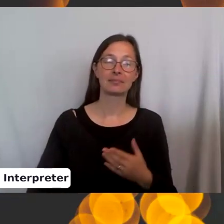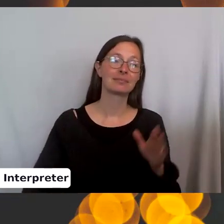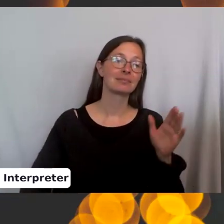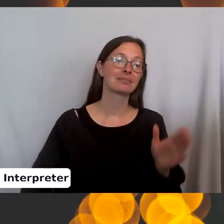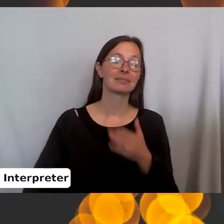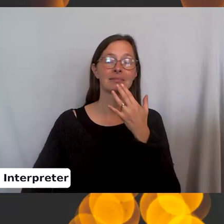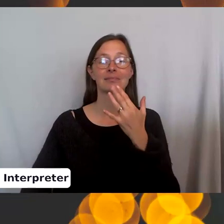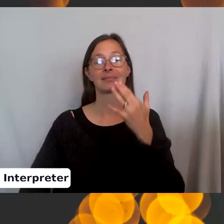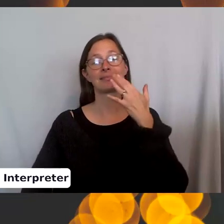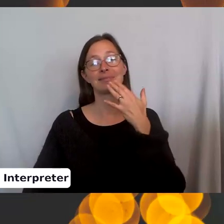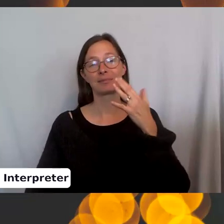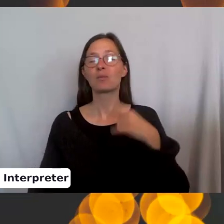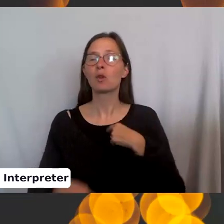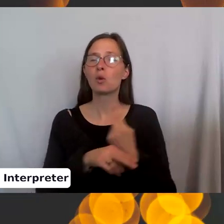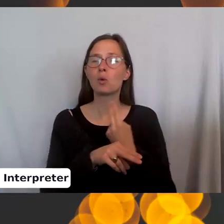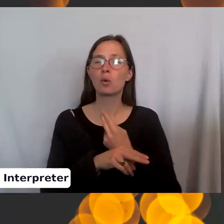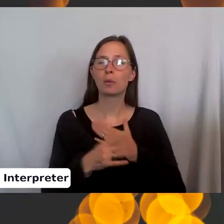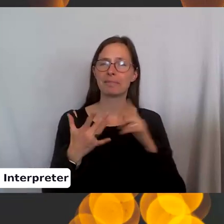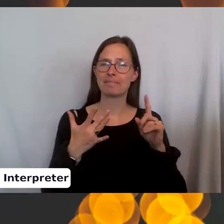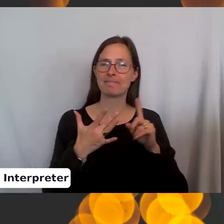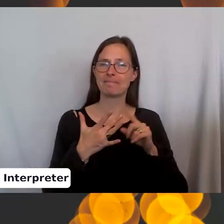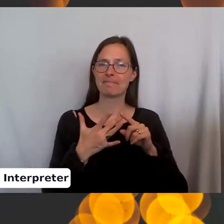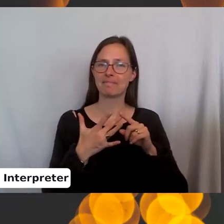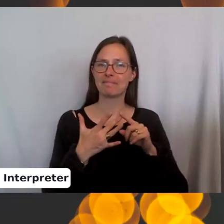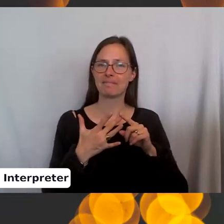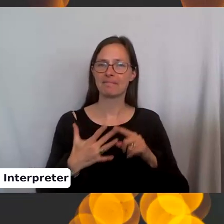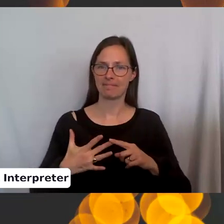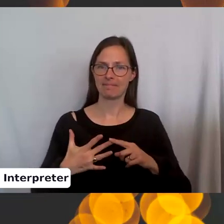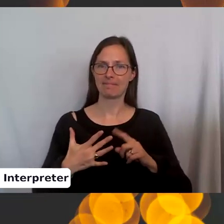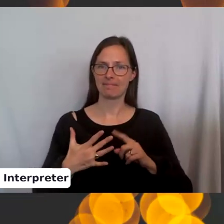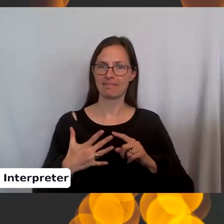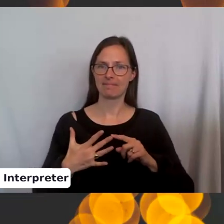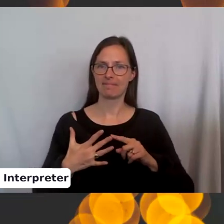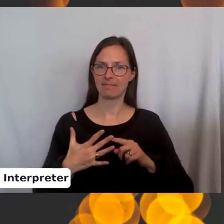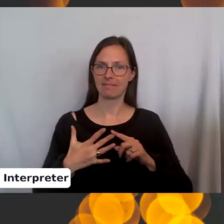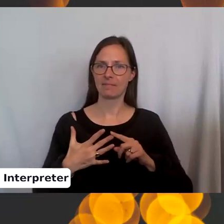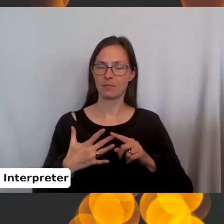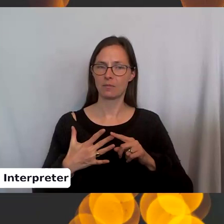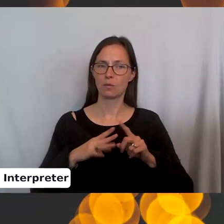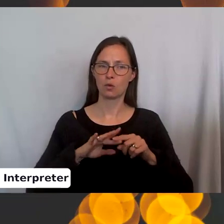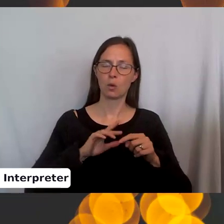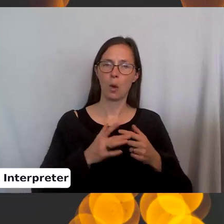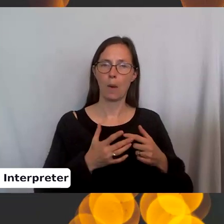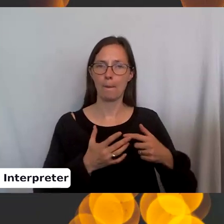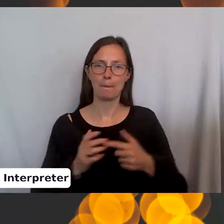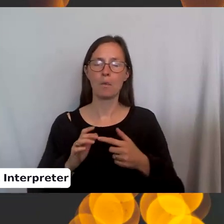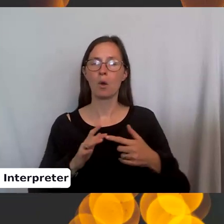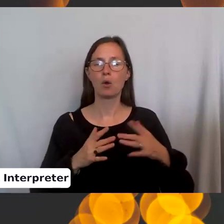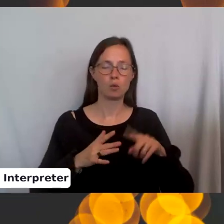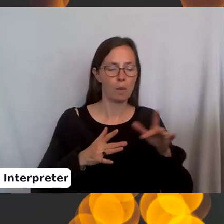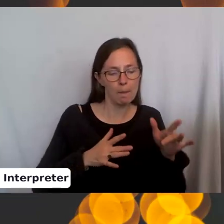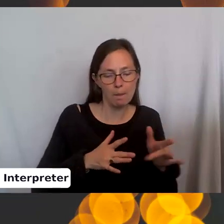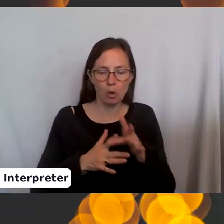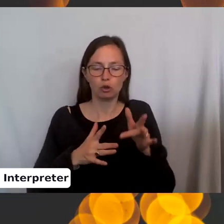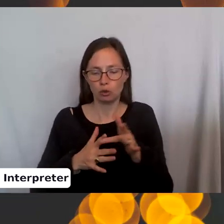So yeah, I just use my middle finger to, to push the yarn over the needle and kind of hold it tight.